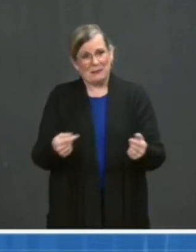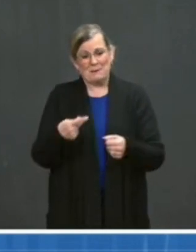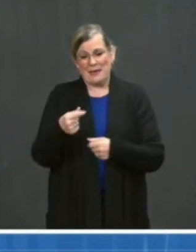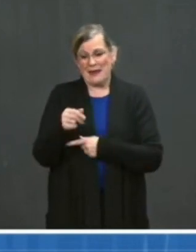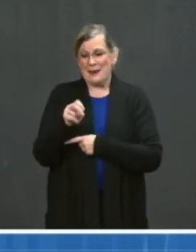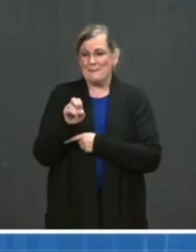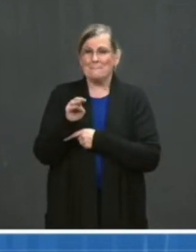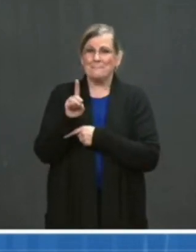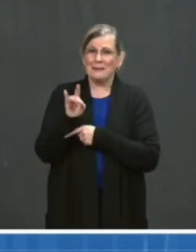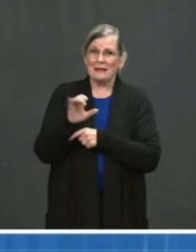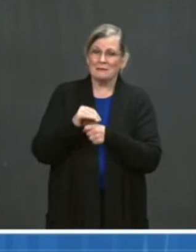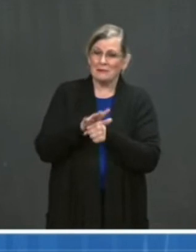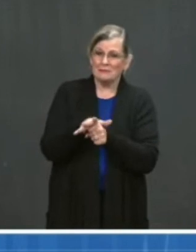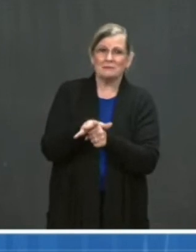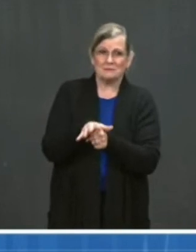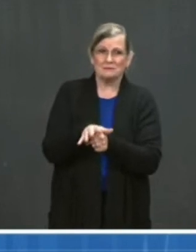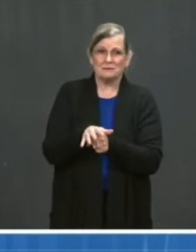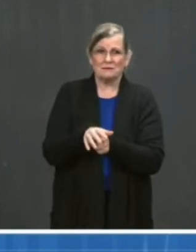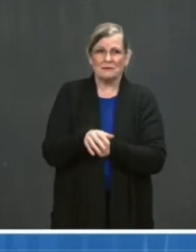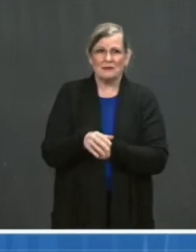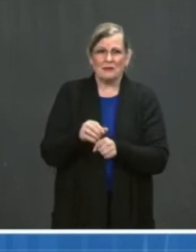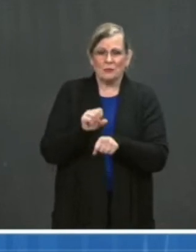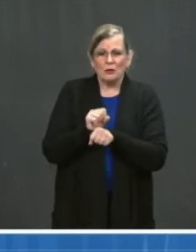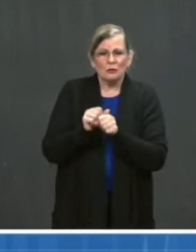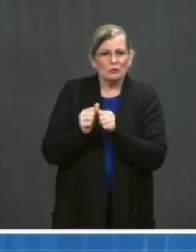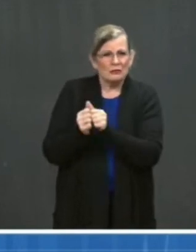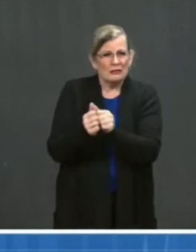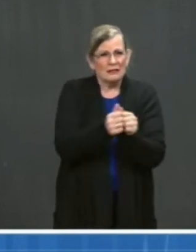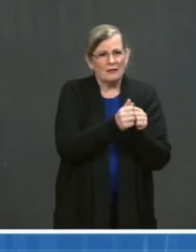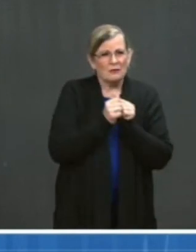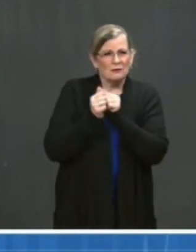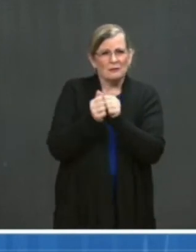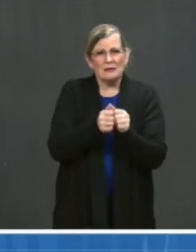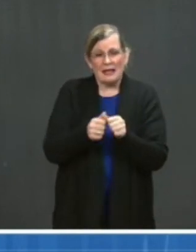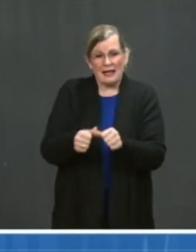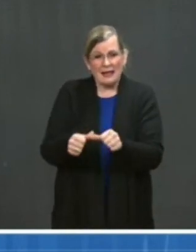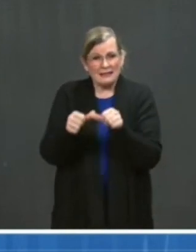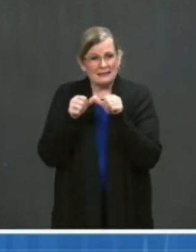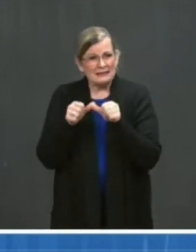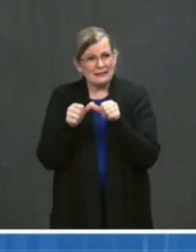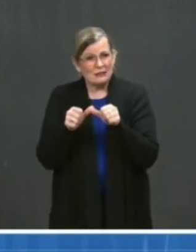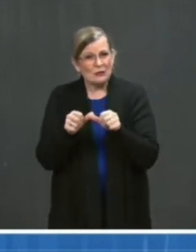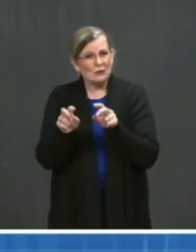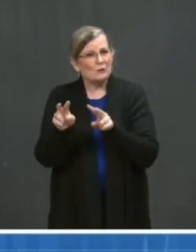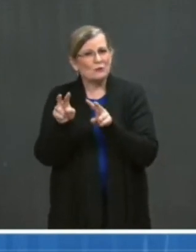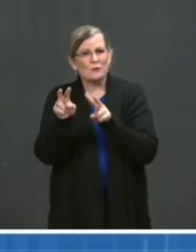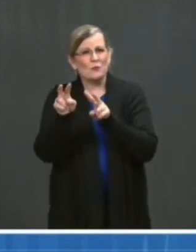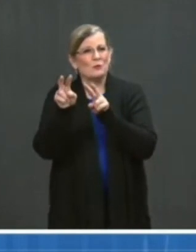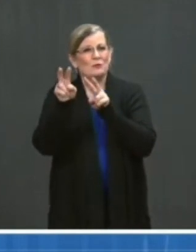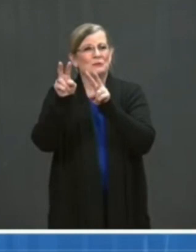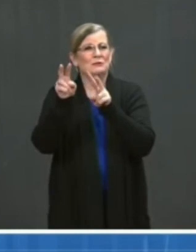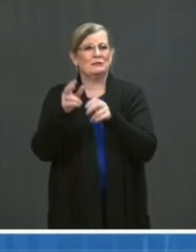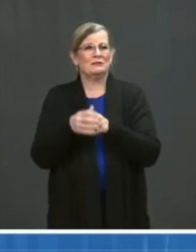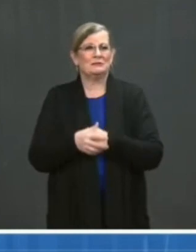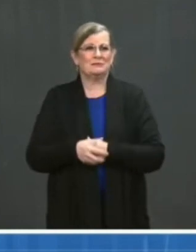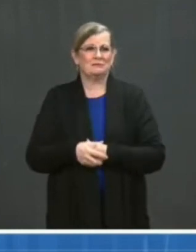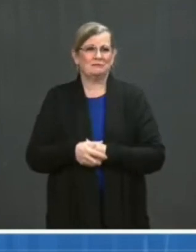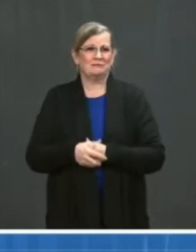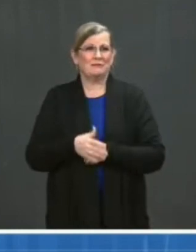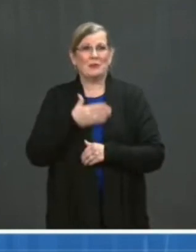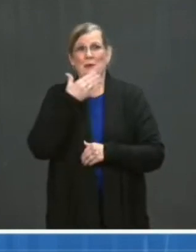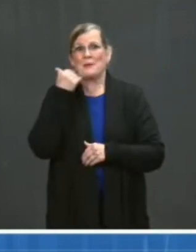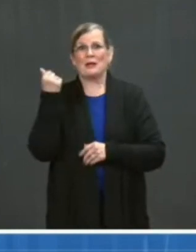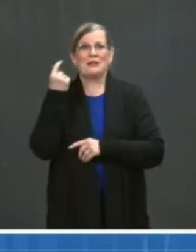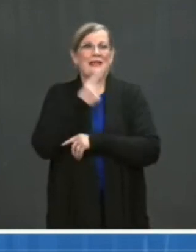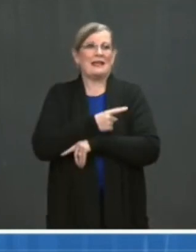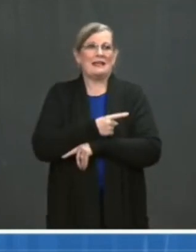keeping our faith that better days are ahead. Thank you. And I'll turn it over to Jeff. Look forward to your questions. Wonderful. Thank you, Surgeon